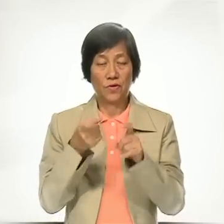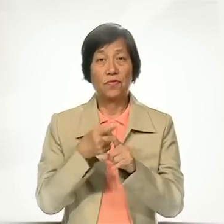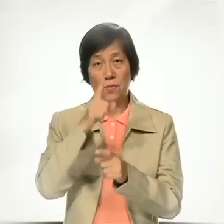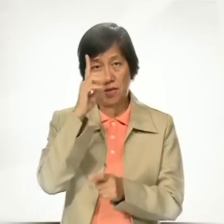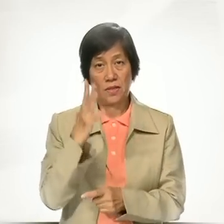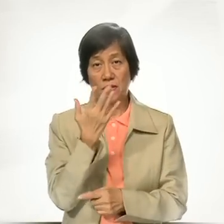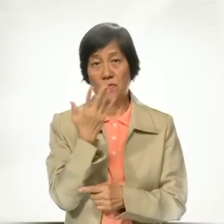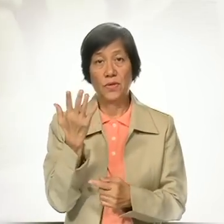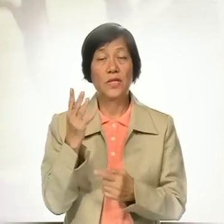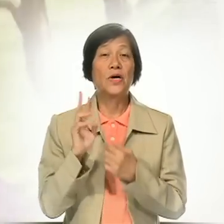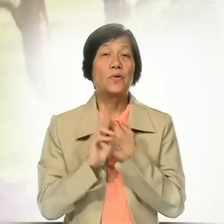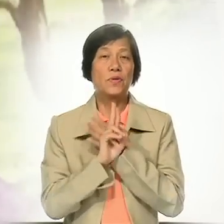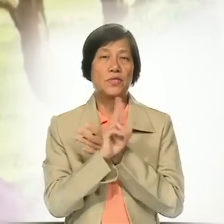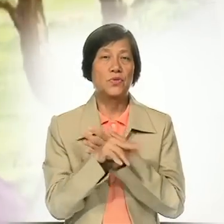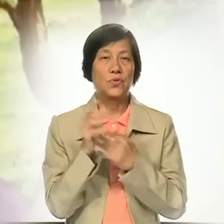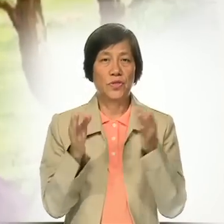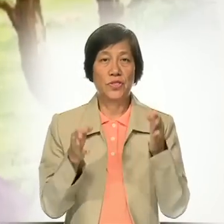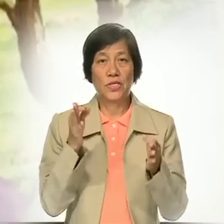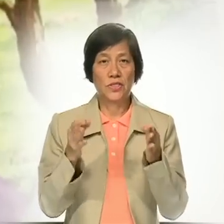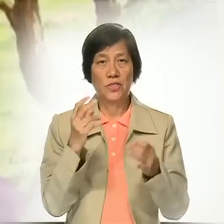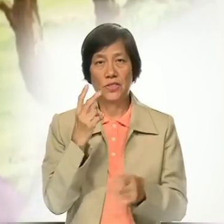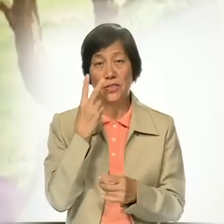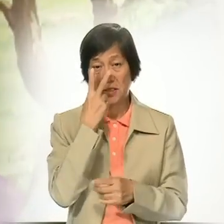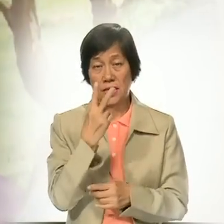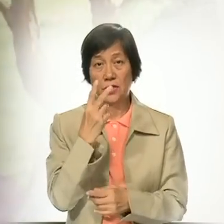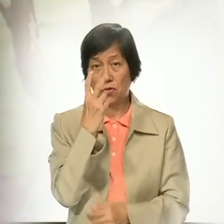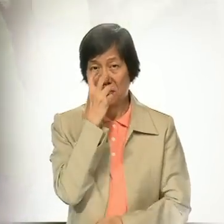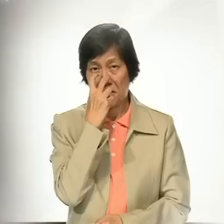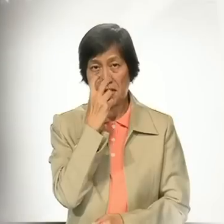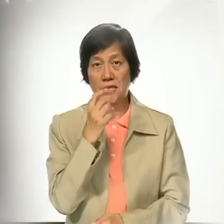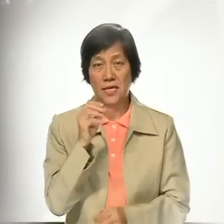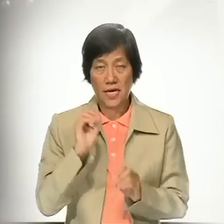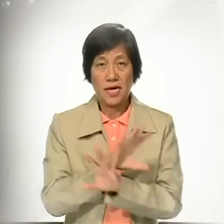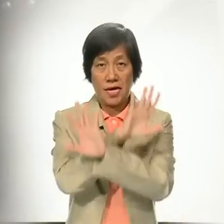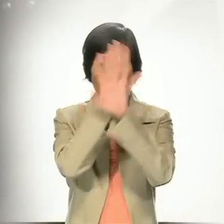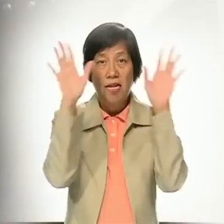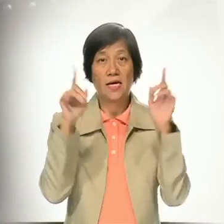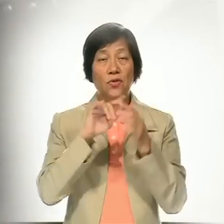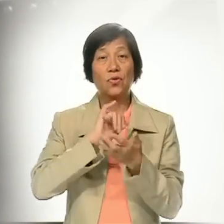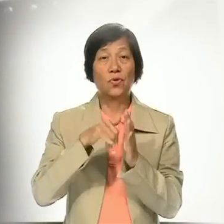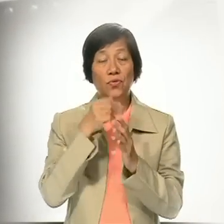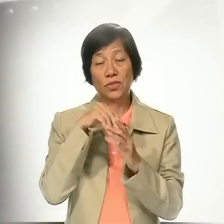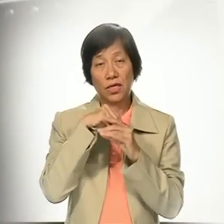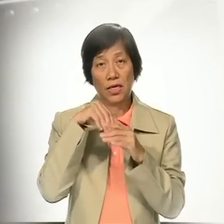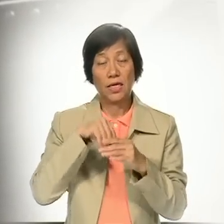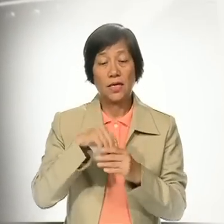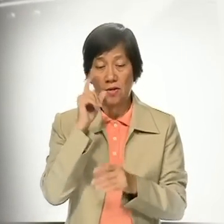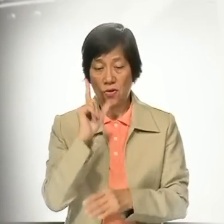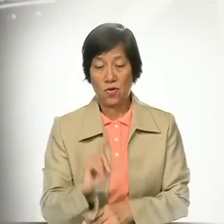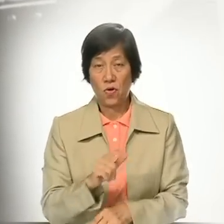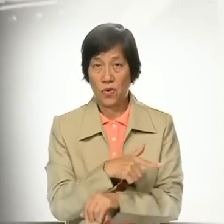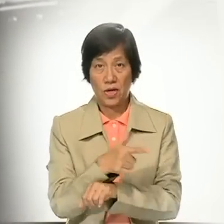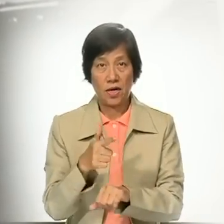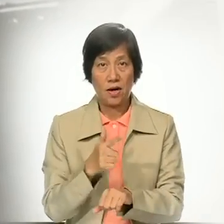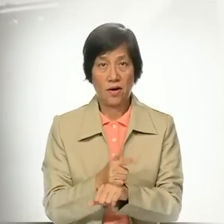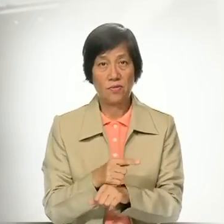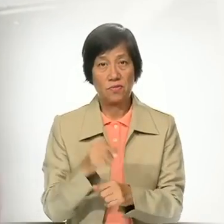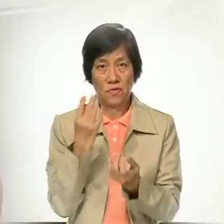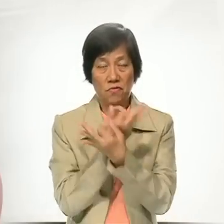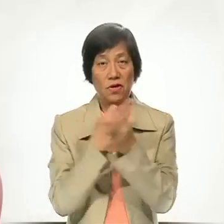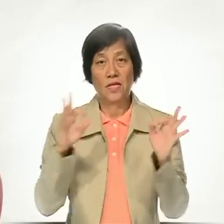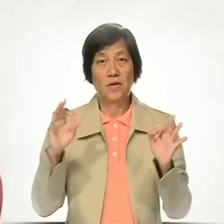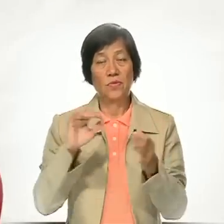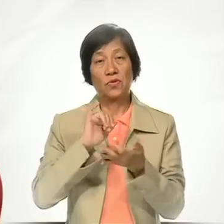will restore justice, sight to the blind, light to those in dungeon, freedom to those in prison.